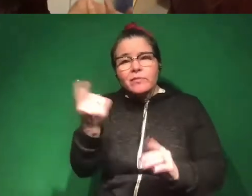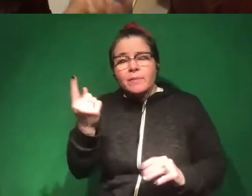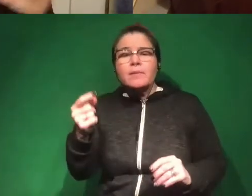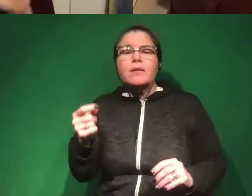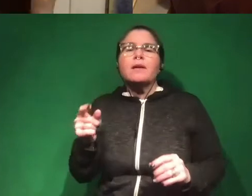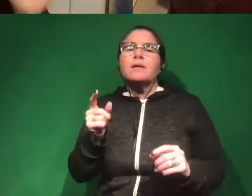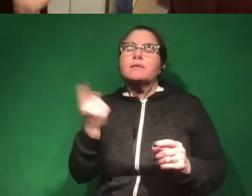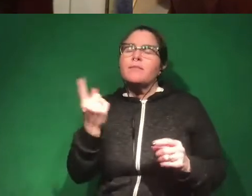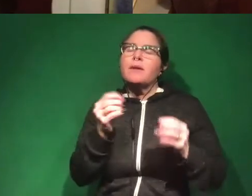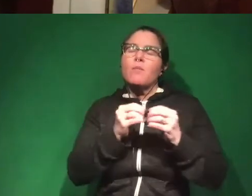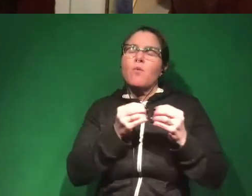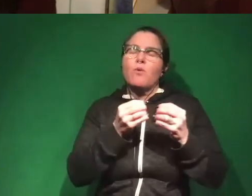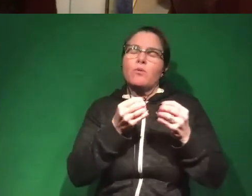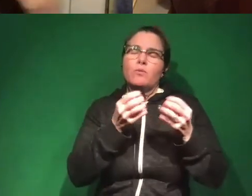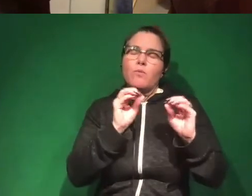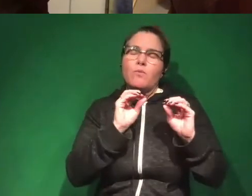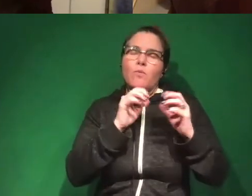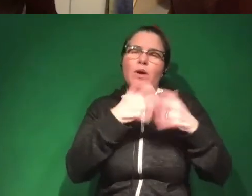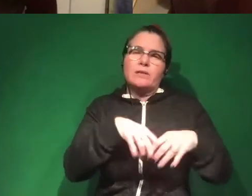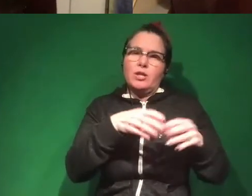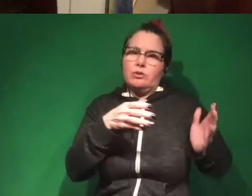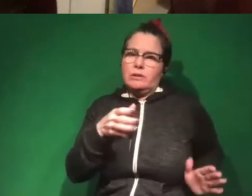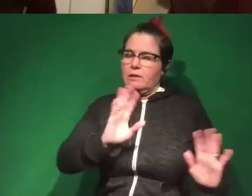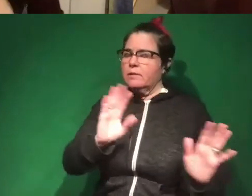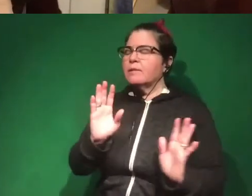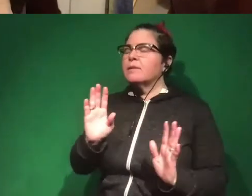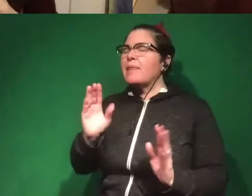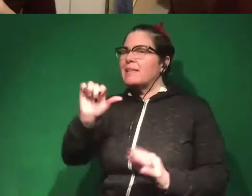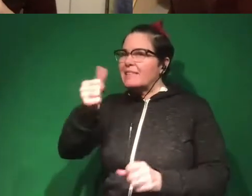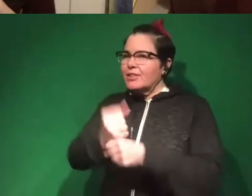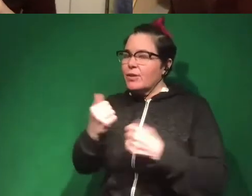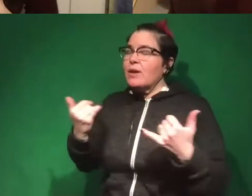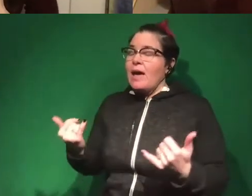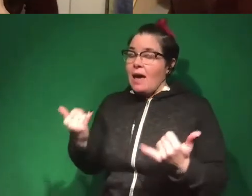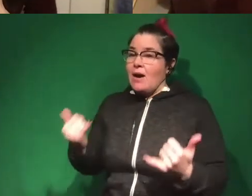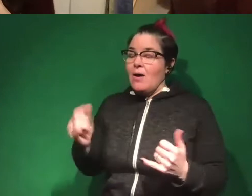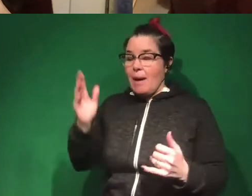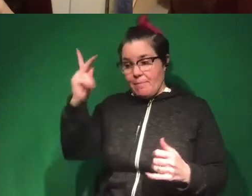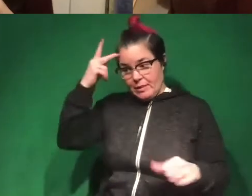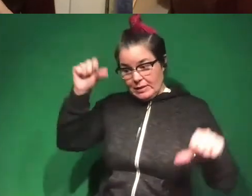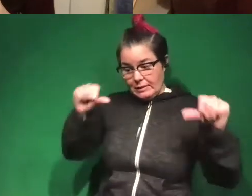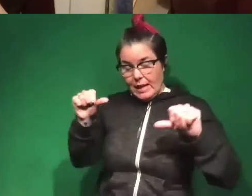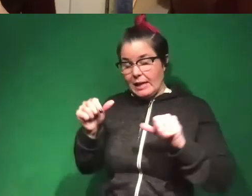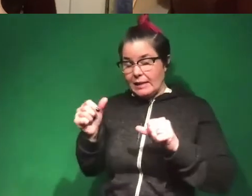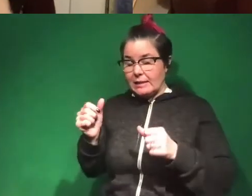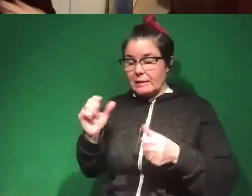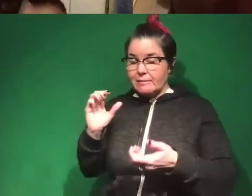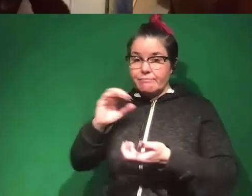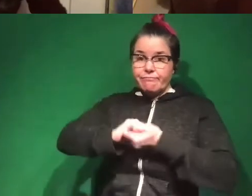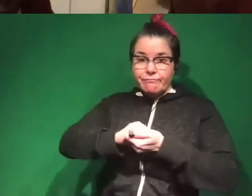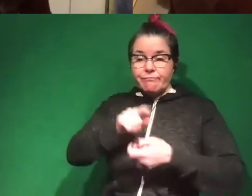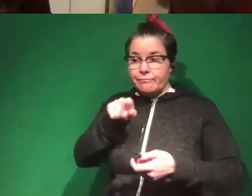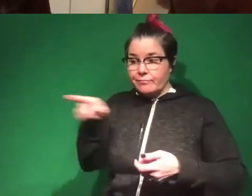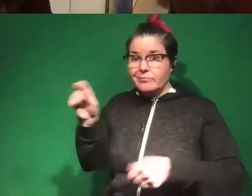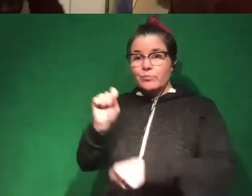organizational side. I don't know. That was 10 years ago, right? Now, so many of my political science colleagues from my PhD program are